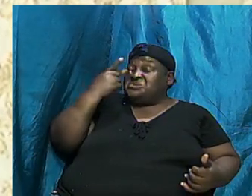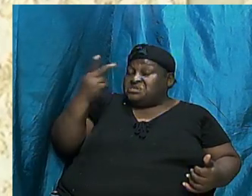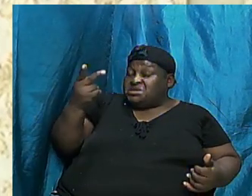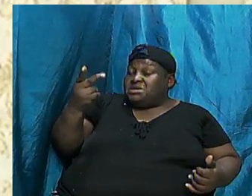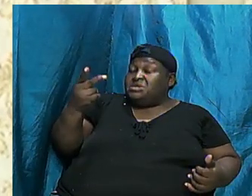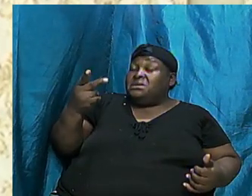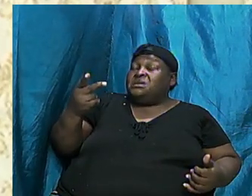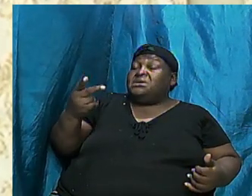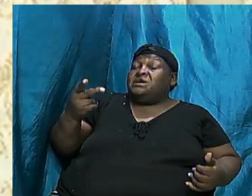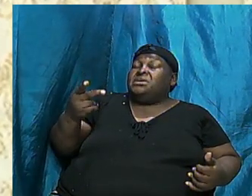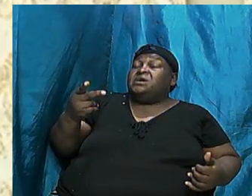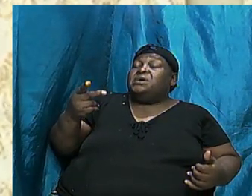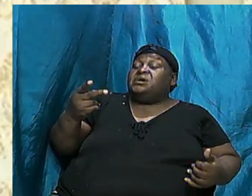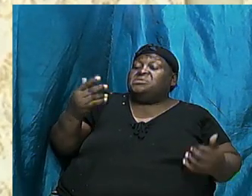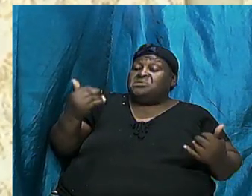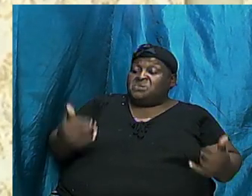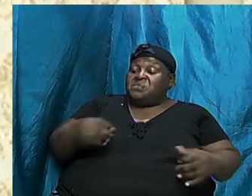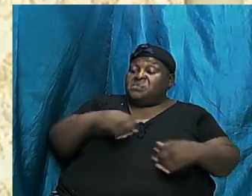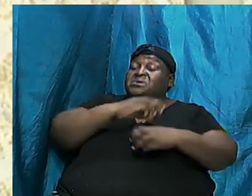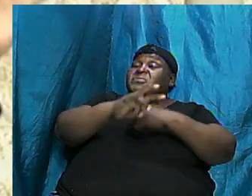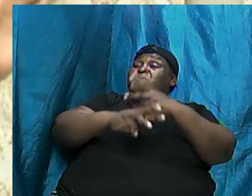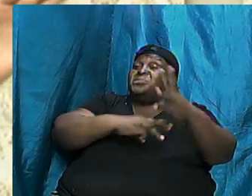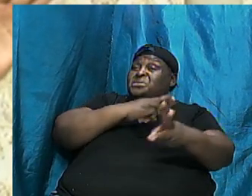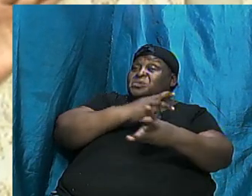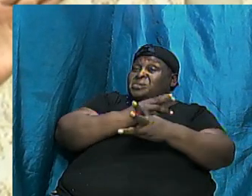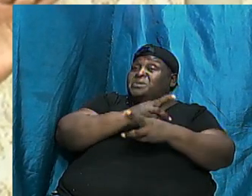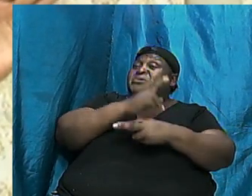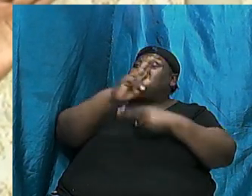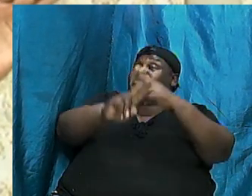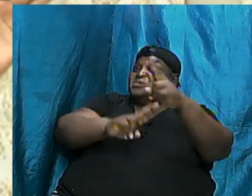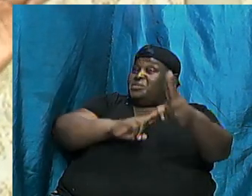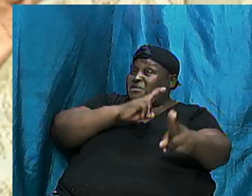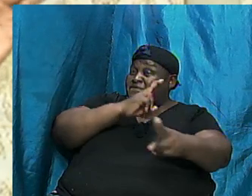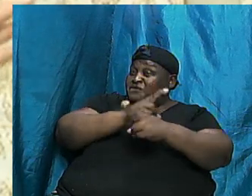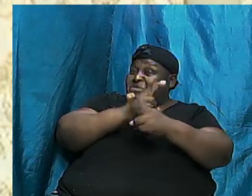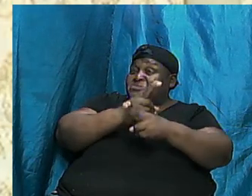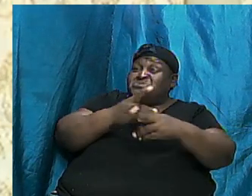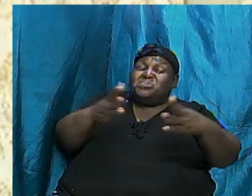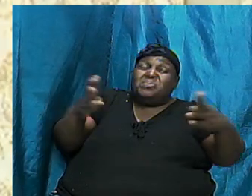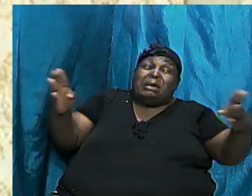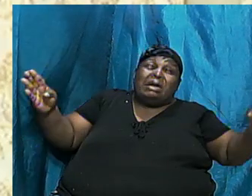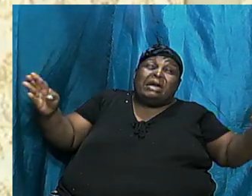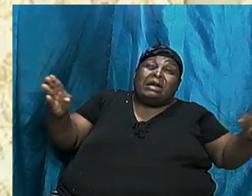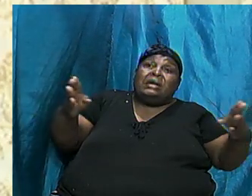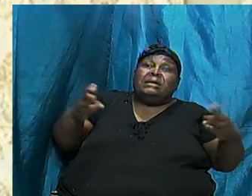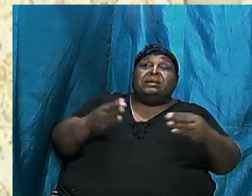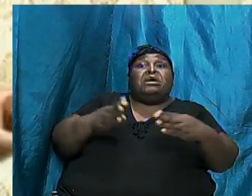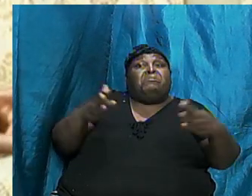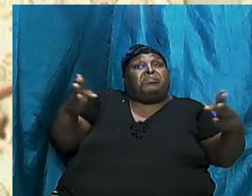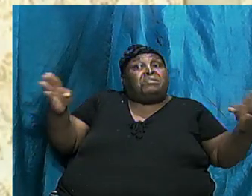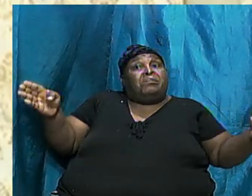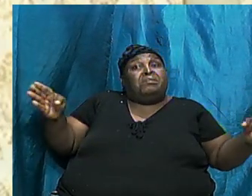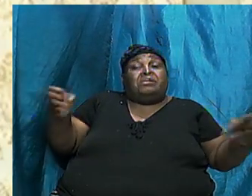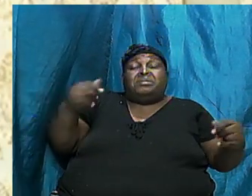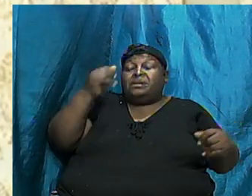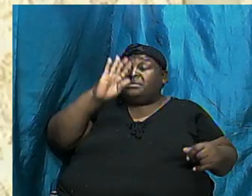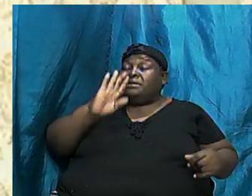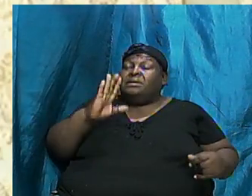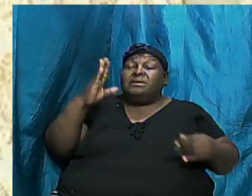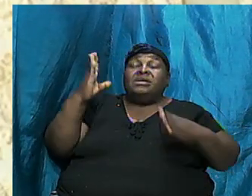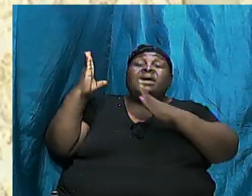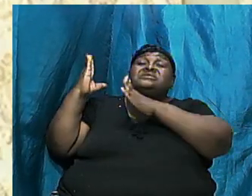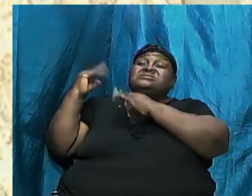world the universe as wide and broad as it is and he expects us by